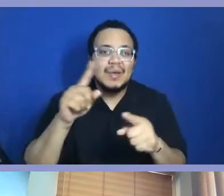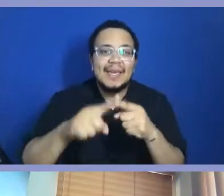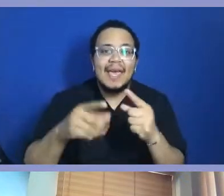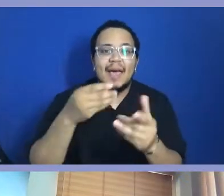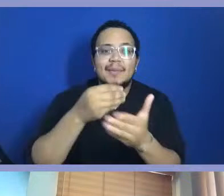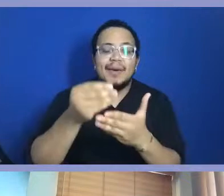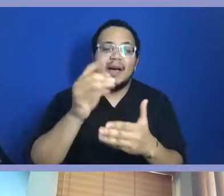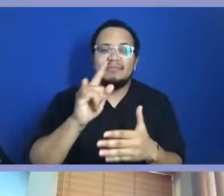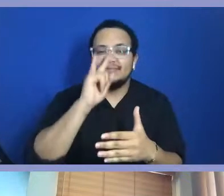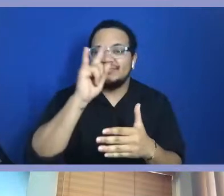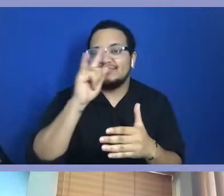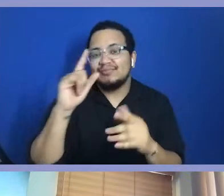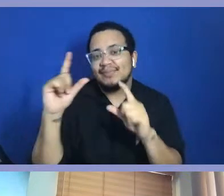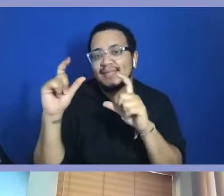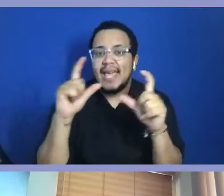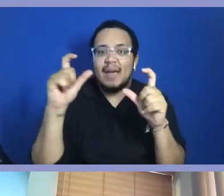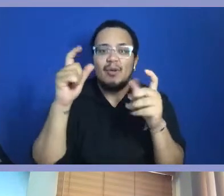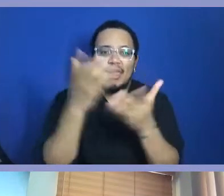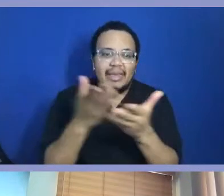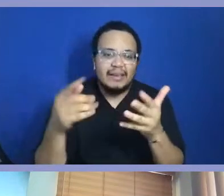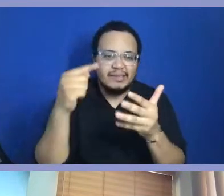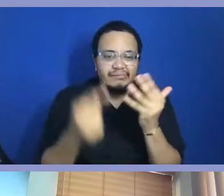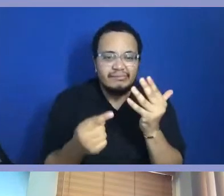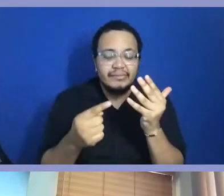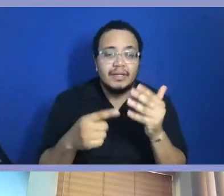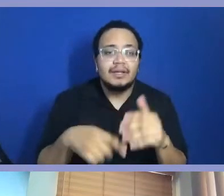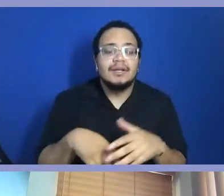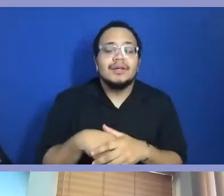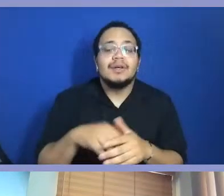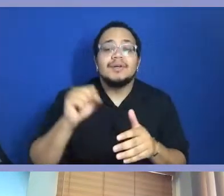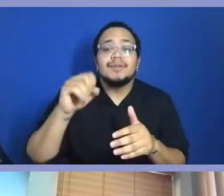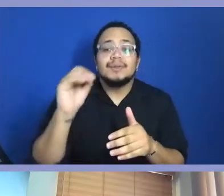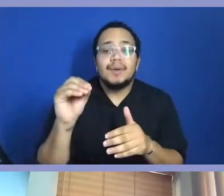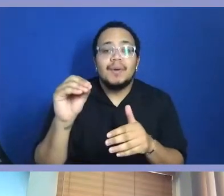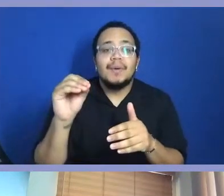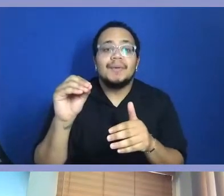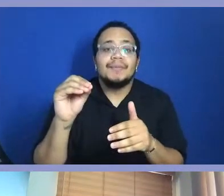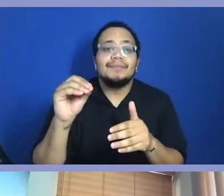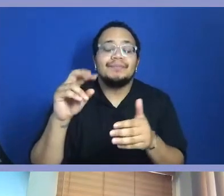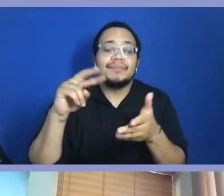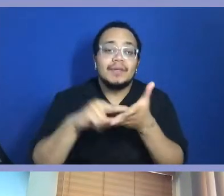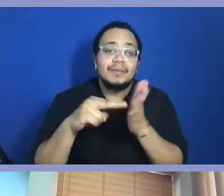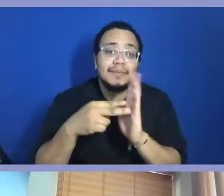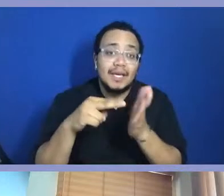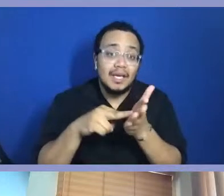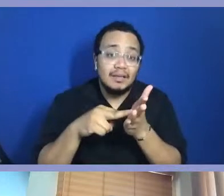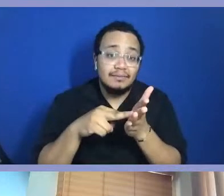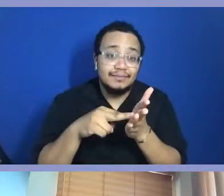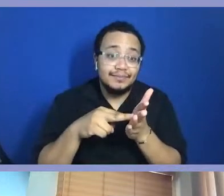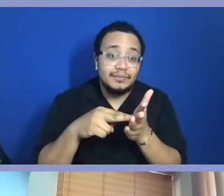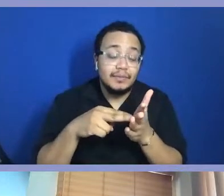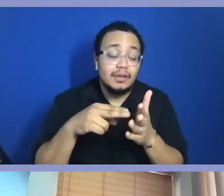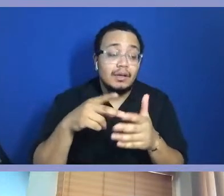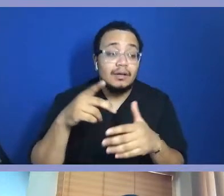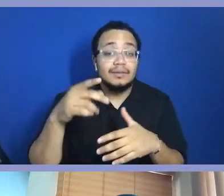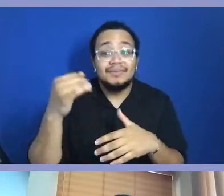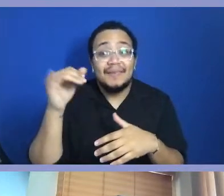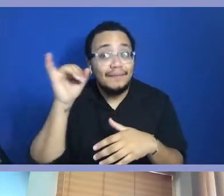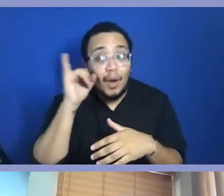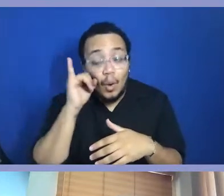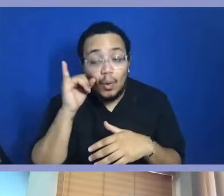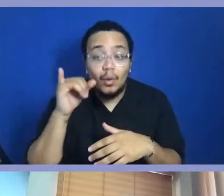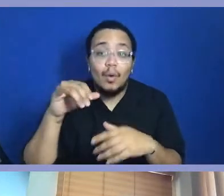order to get money, you have to protect your artistic rights, which means whatever the heck you're doing with your camera or your phone,